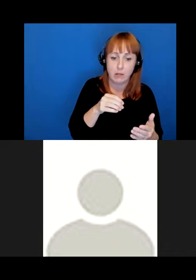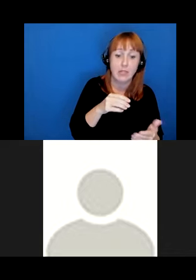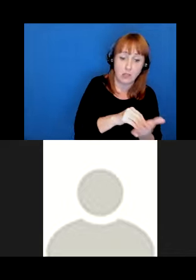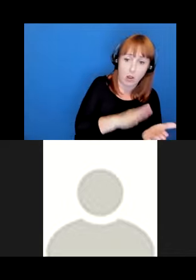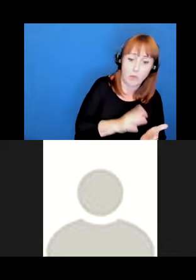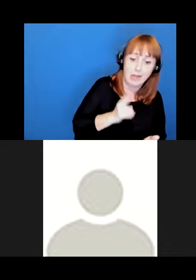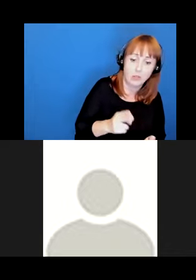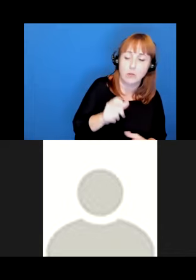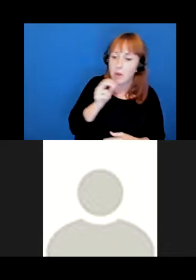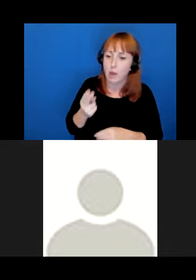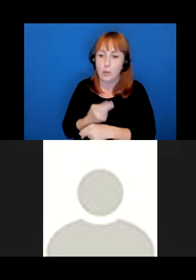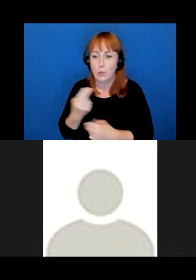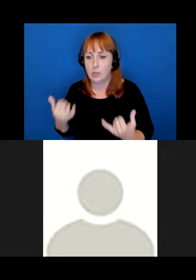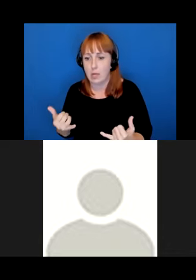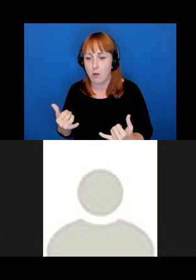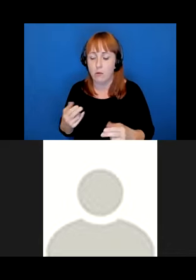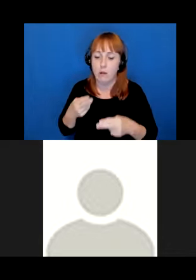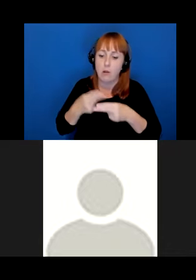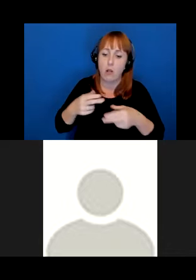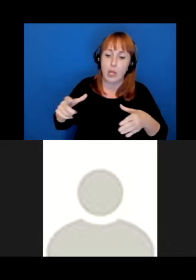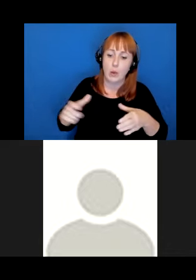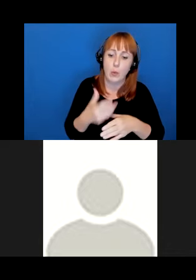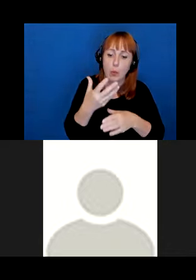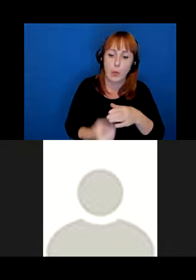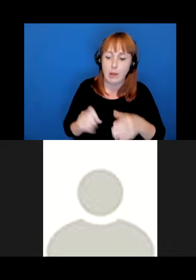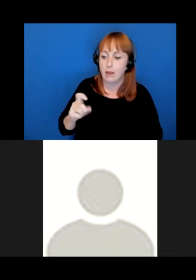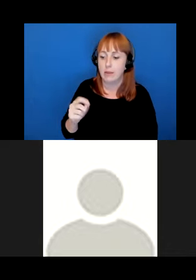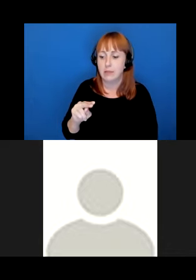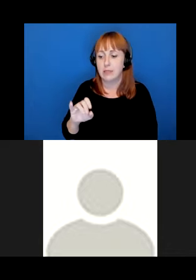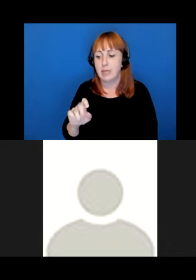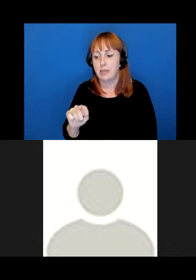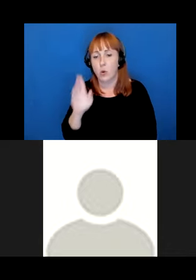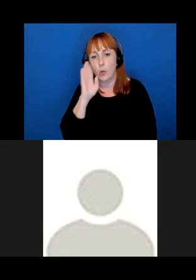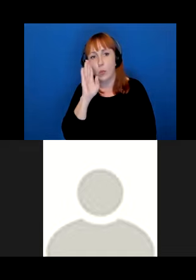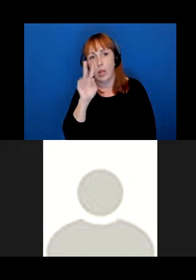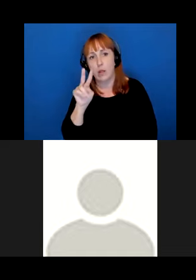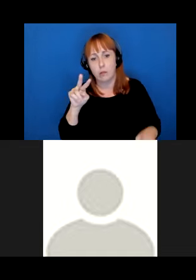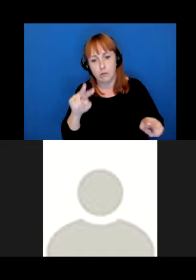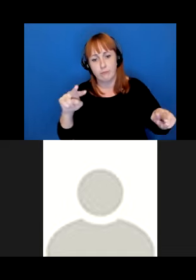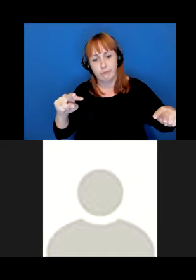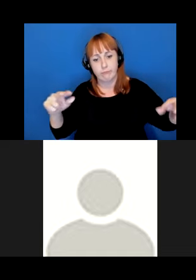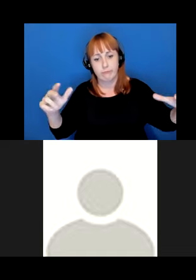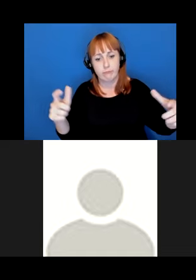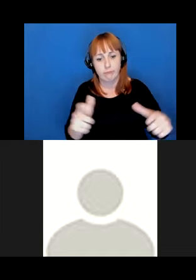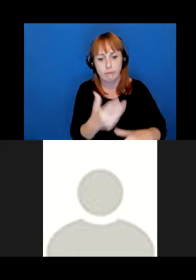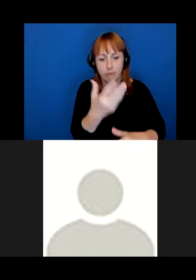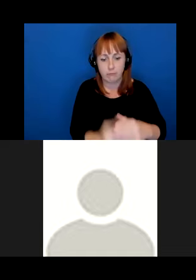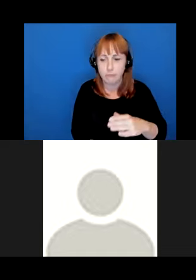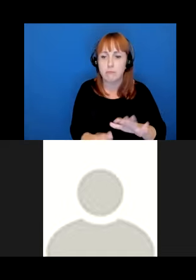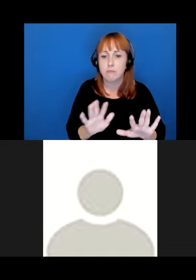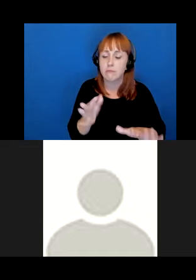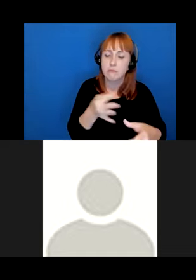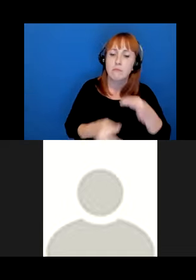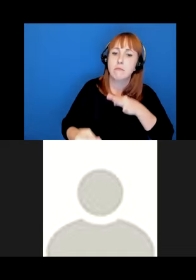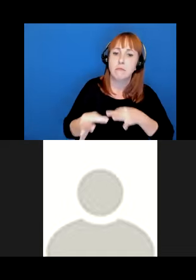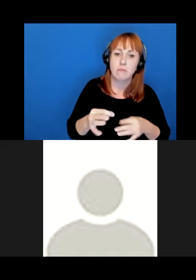rather than calling it extinct or lamenting its disappearance. One might instead ask about relationships that